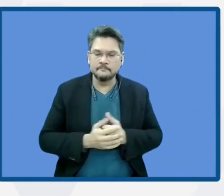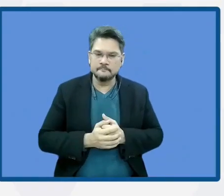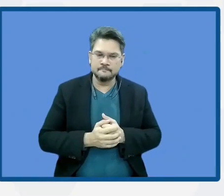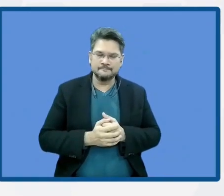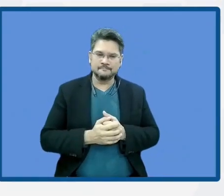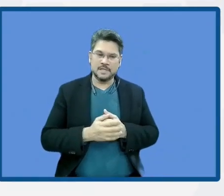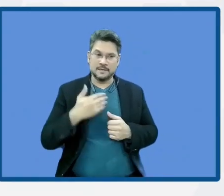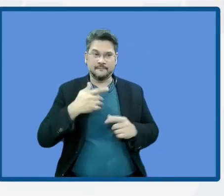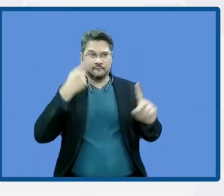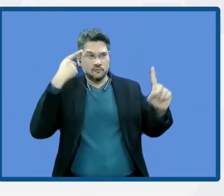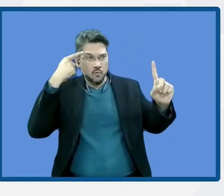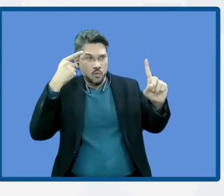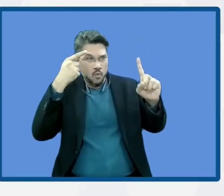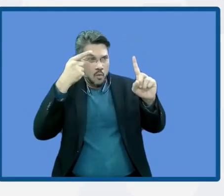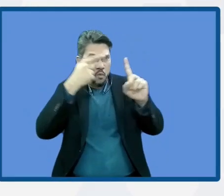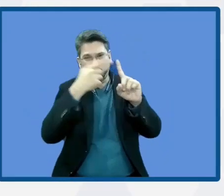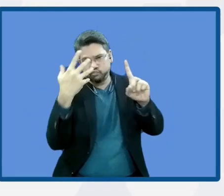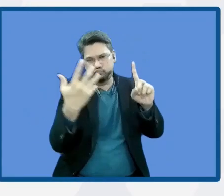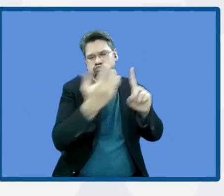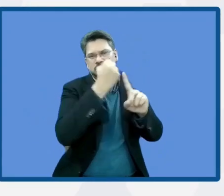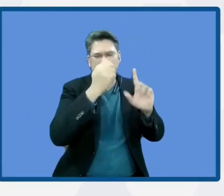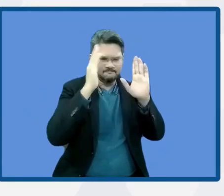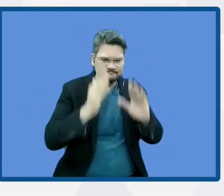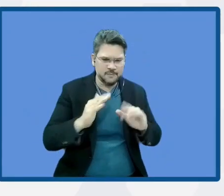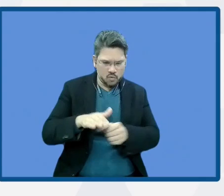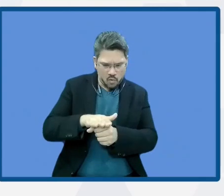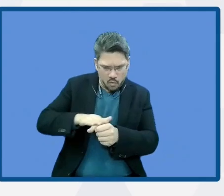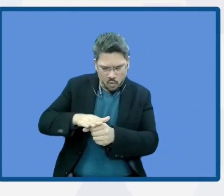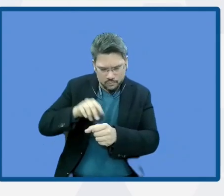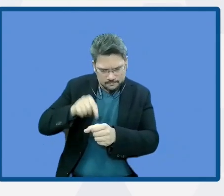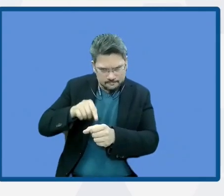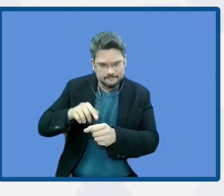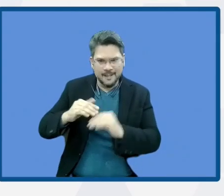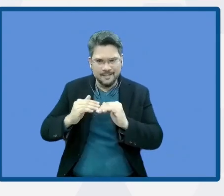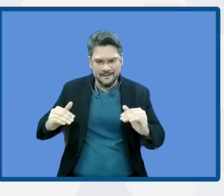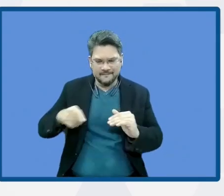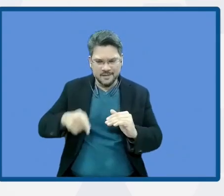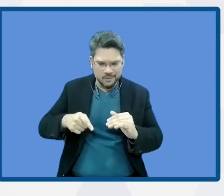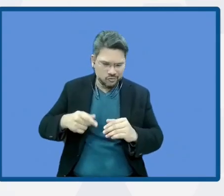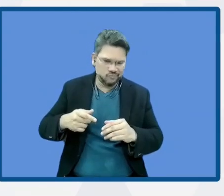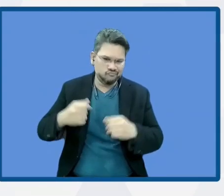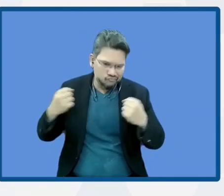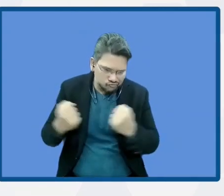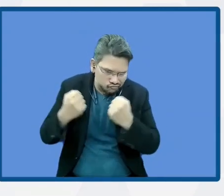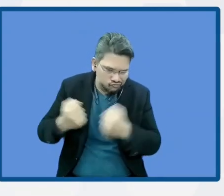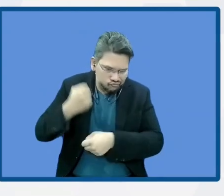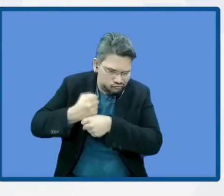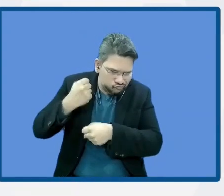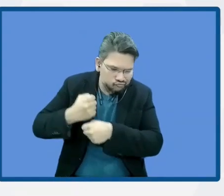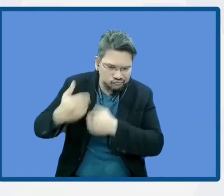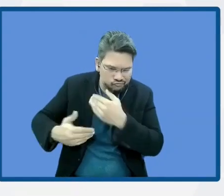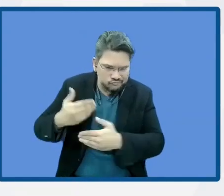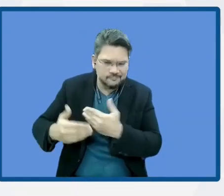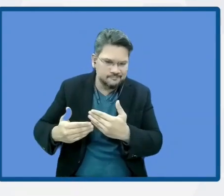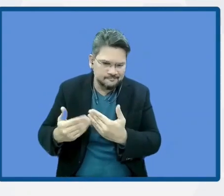recognize that we need to start doing some actions for its adaptation. So solutions are being